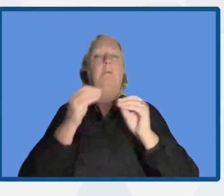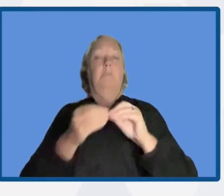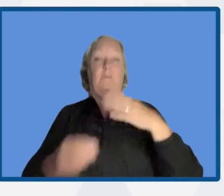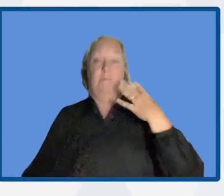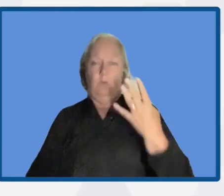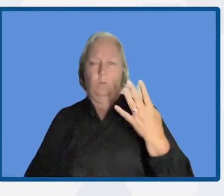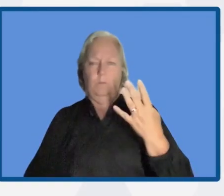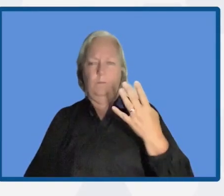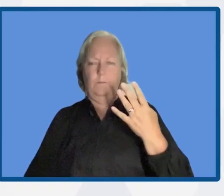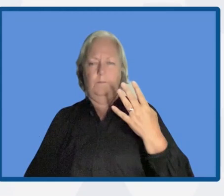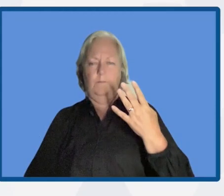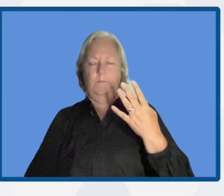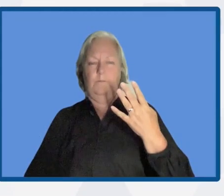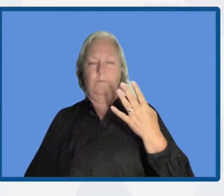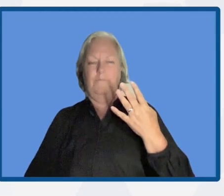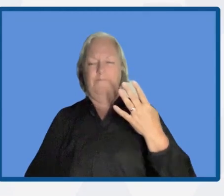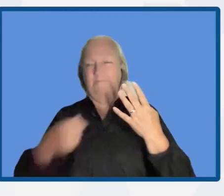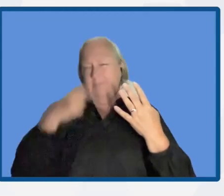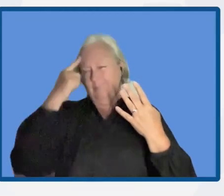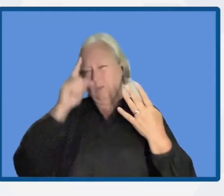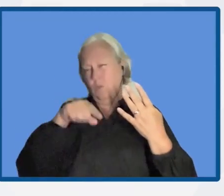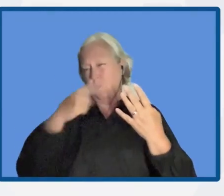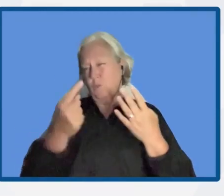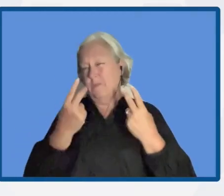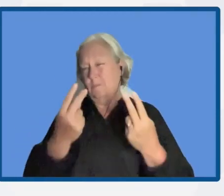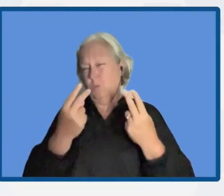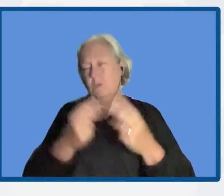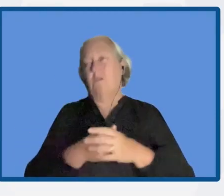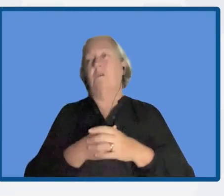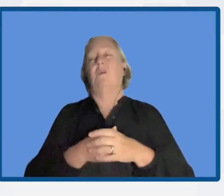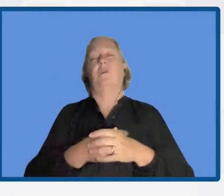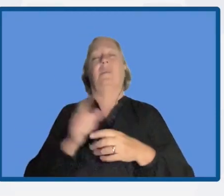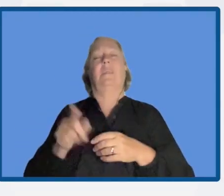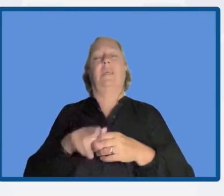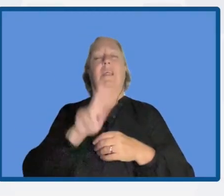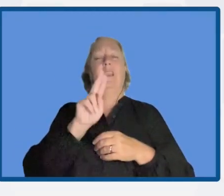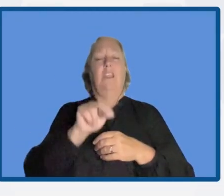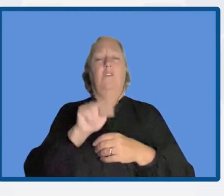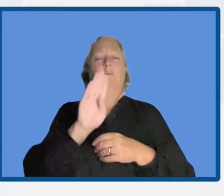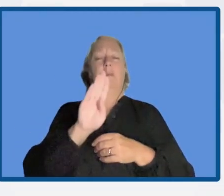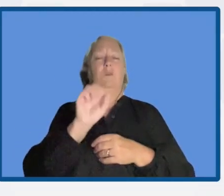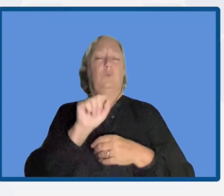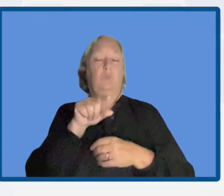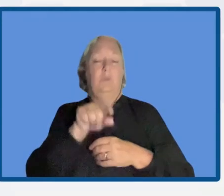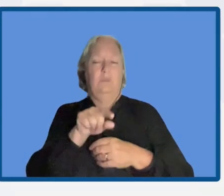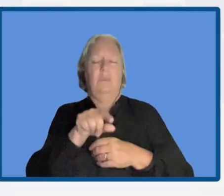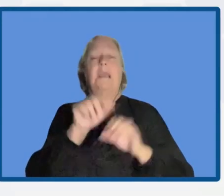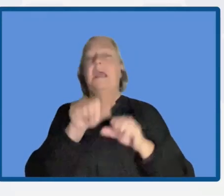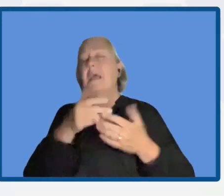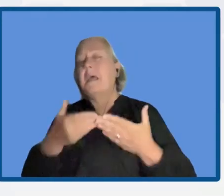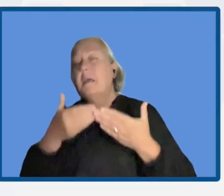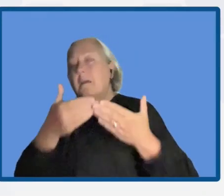I think another important element is that nature-based solutions should be able to help implement